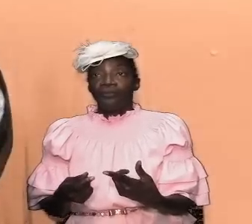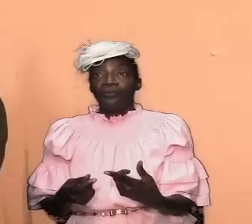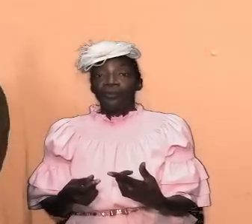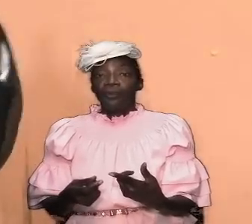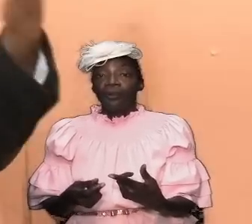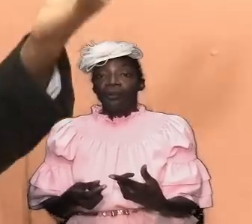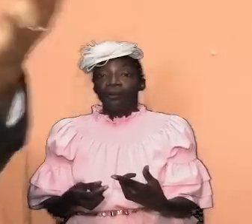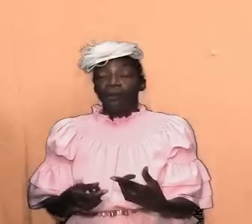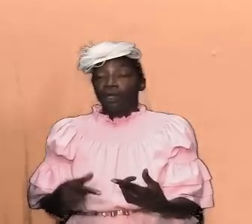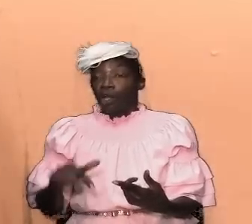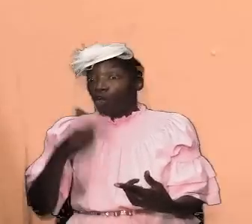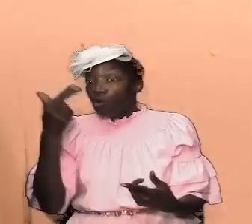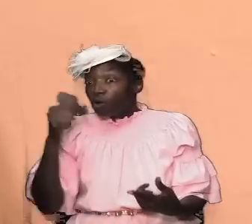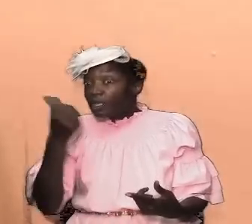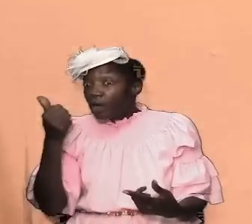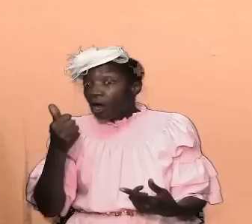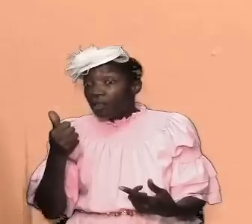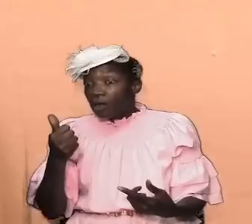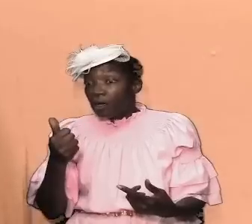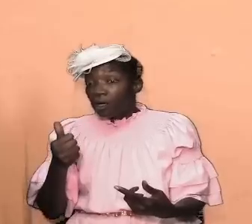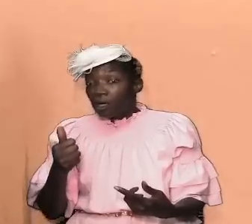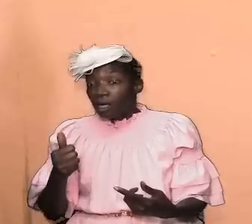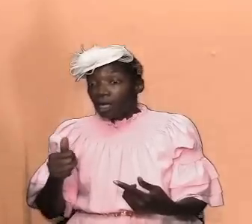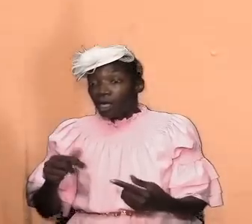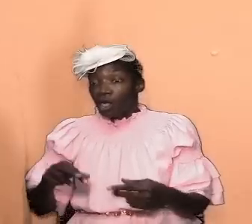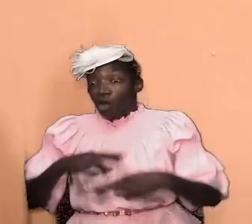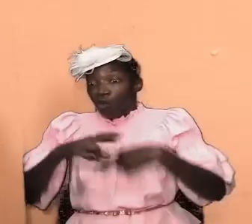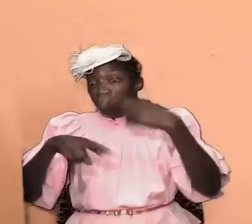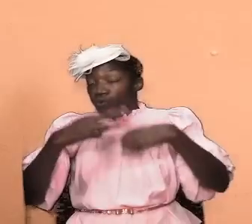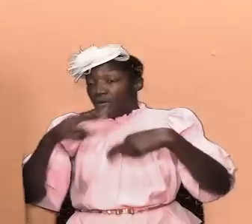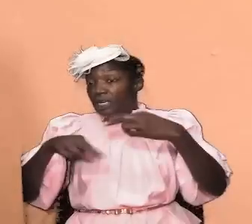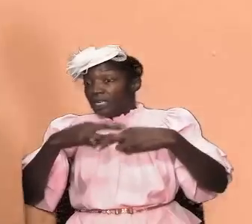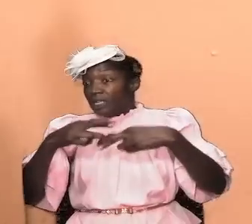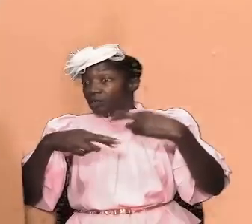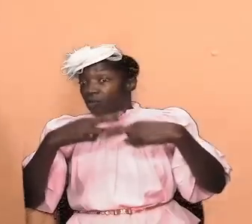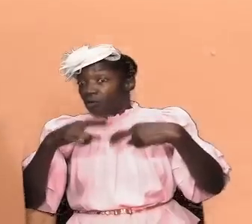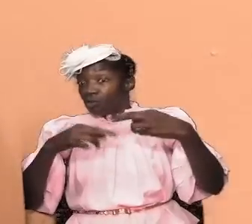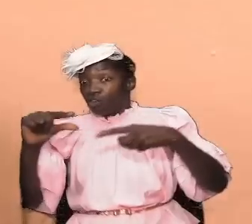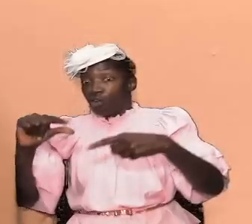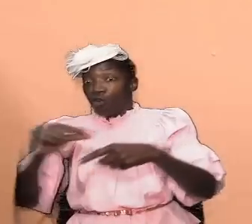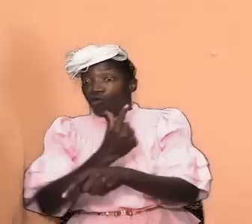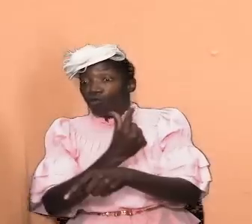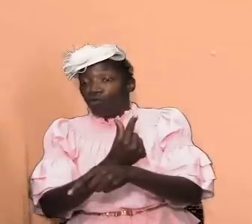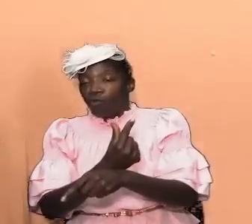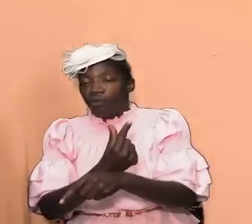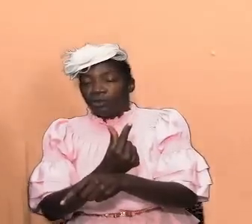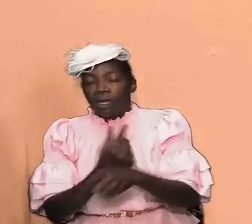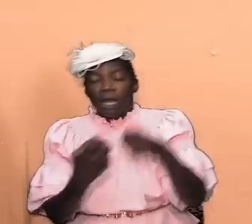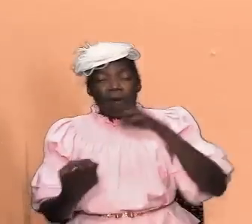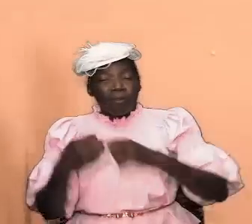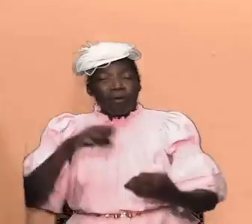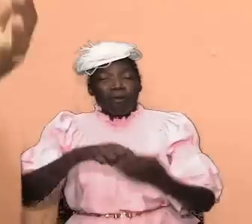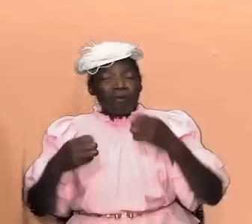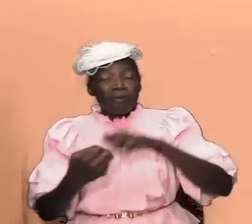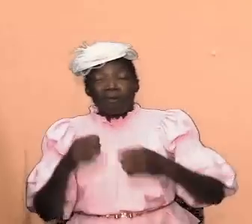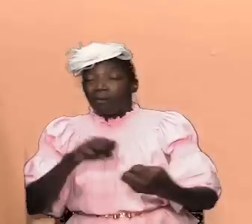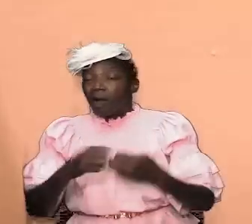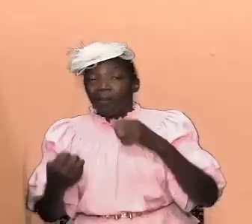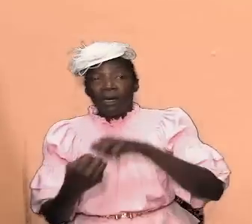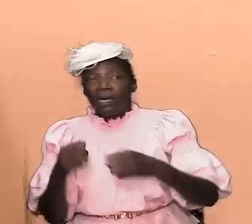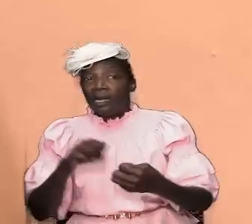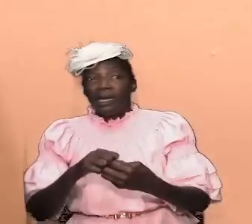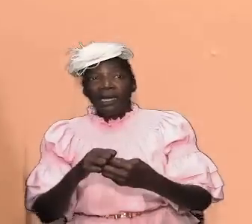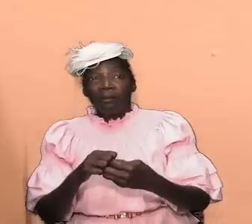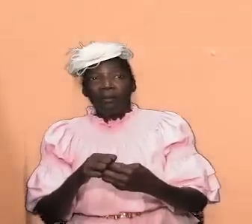look at other religious groups and there seem to be turmoil in these groups uh to the extent